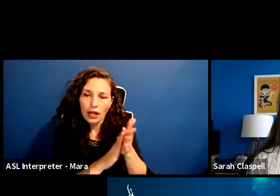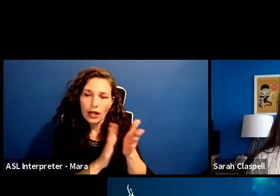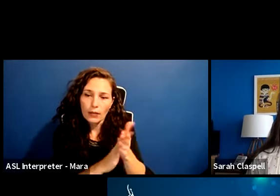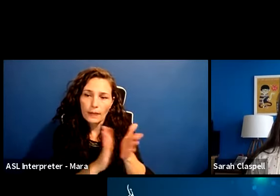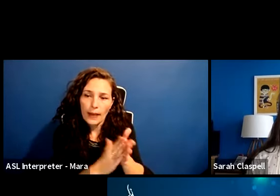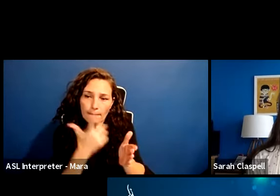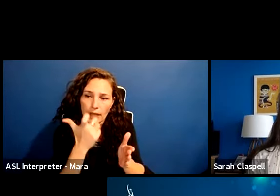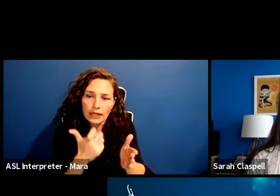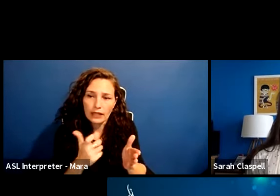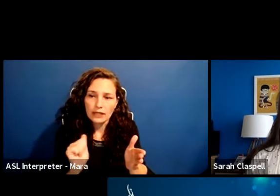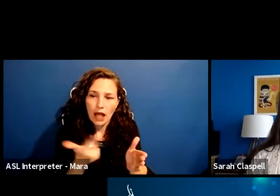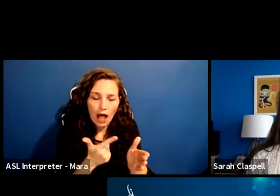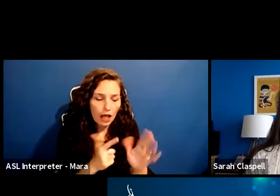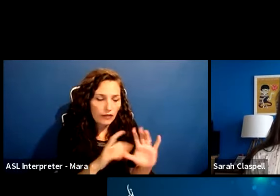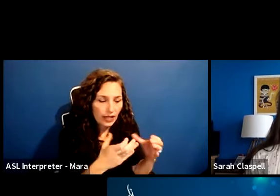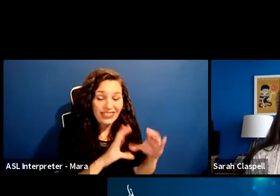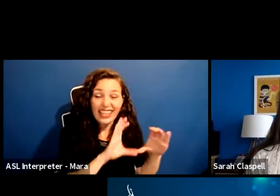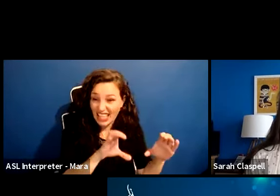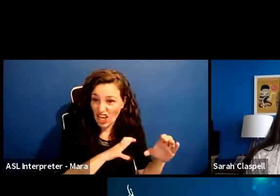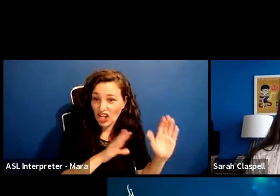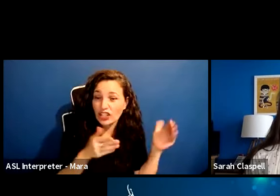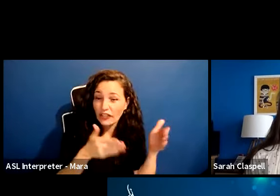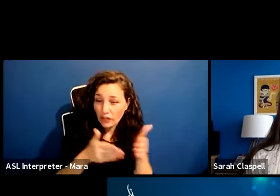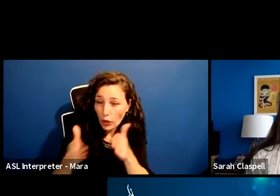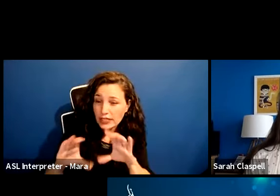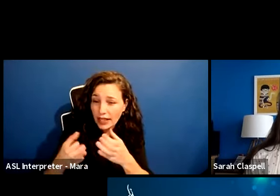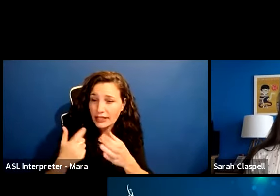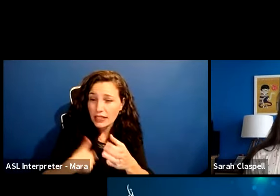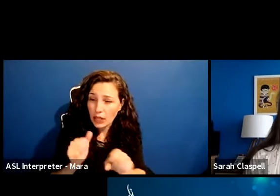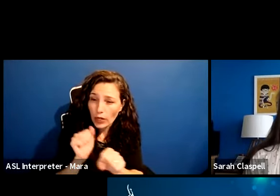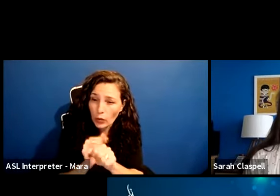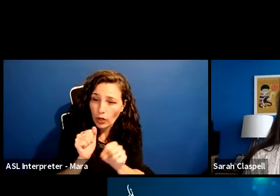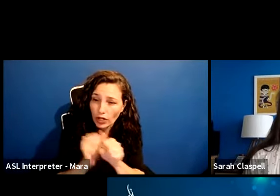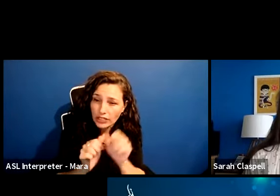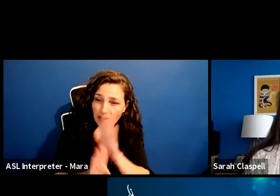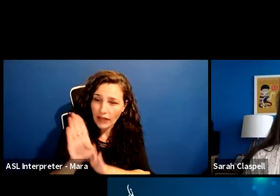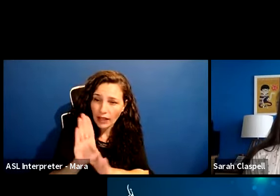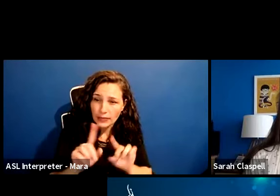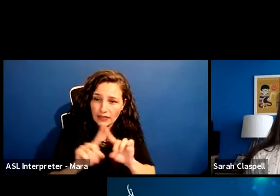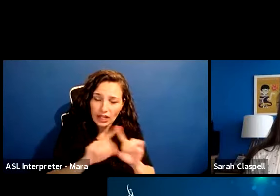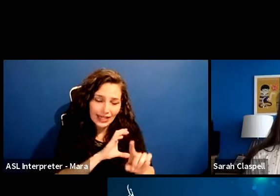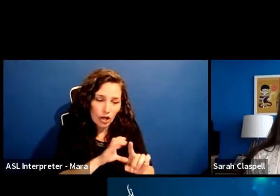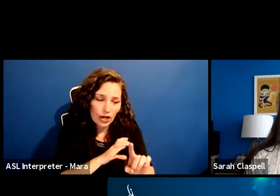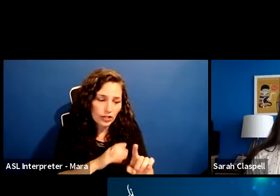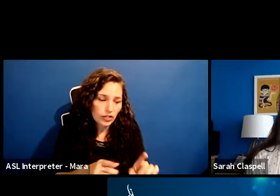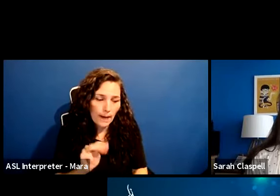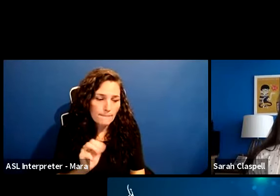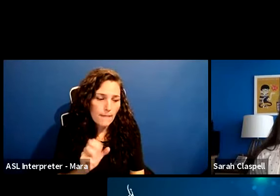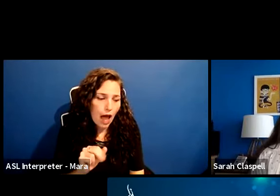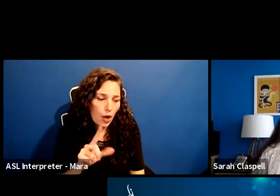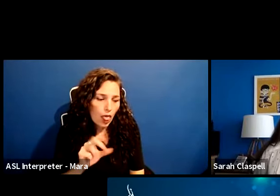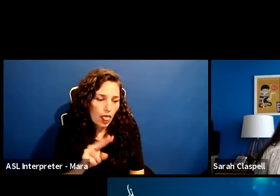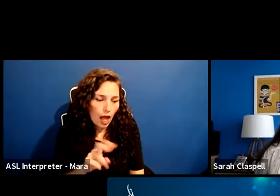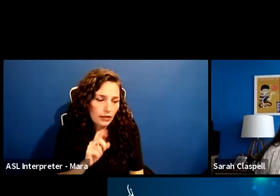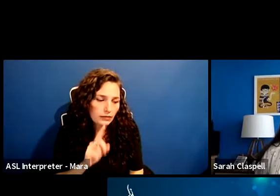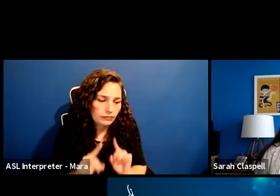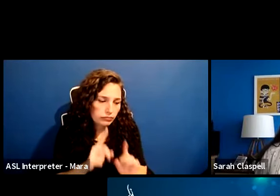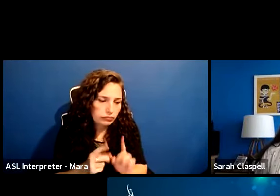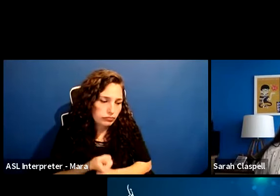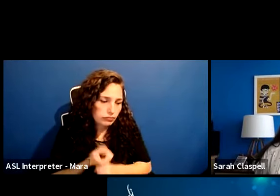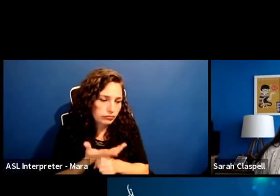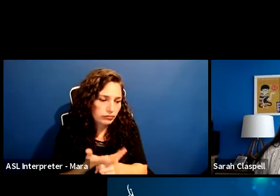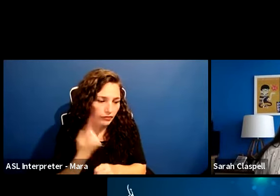character focus classes where we, we work on building, um, character monologues, uh, for, uh, folks to explore